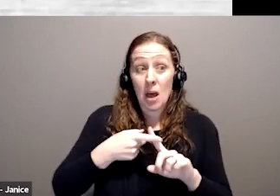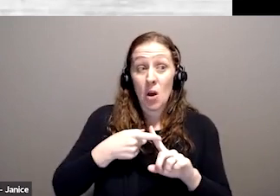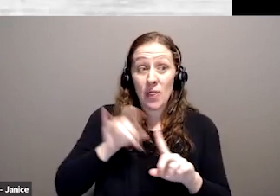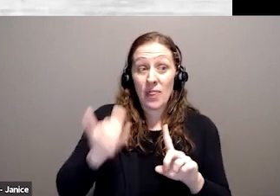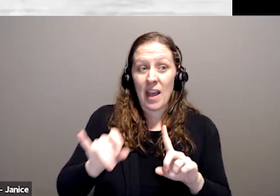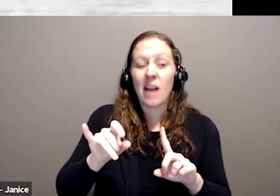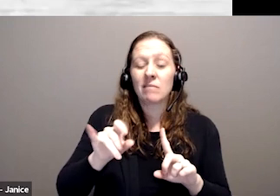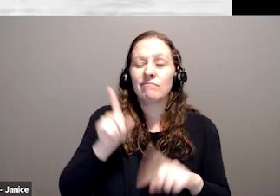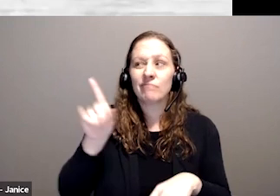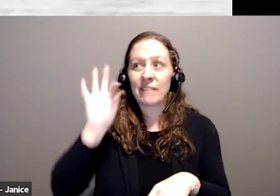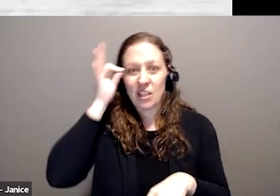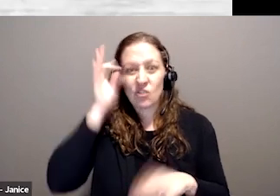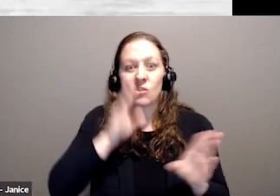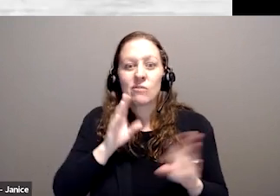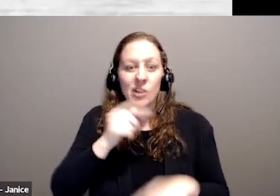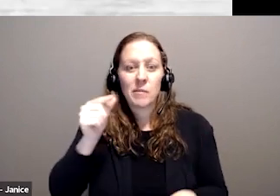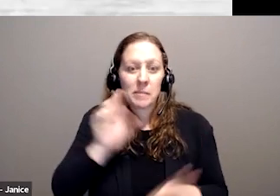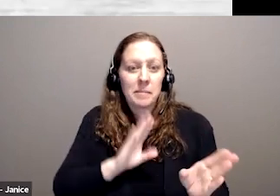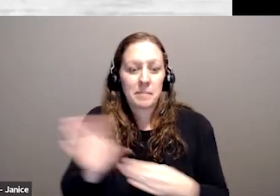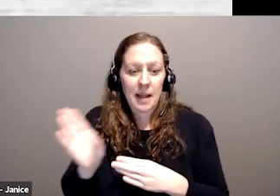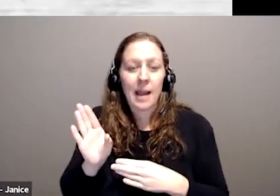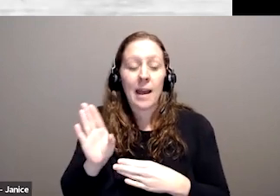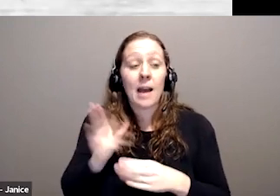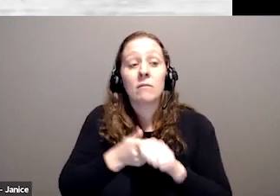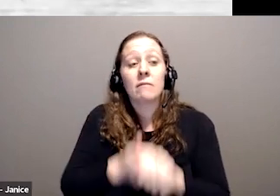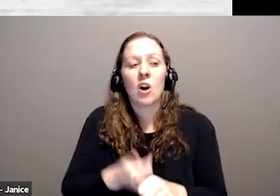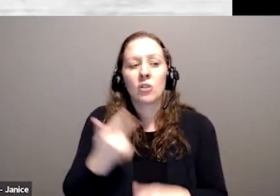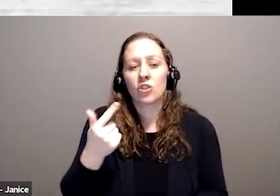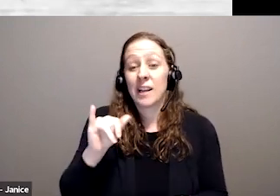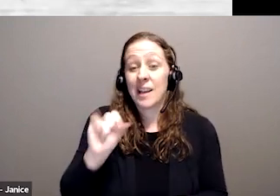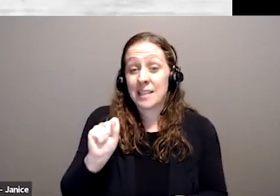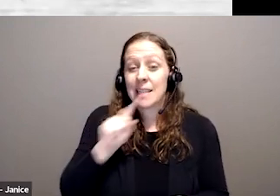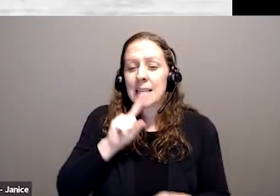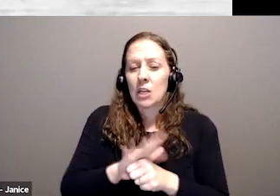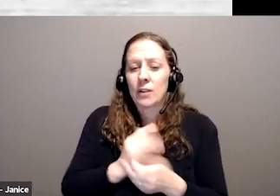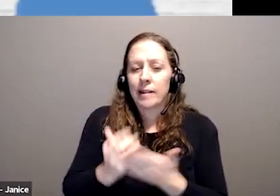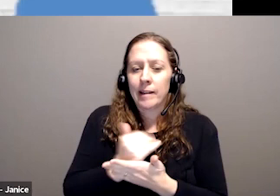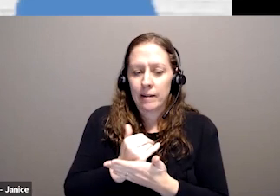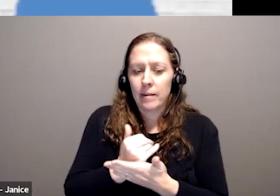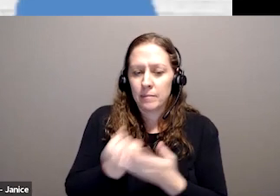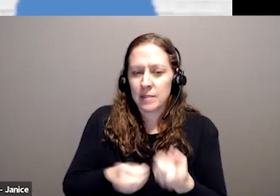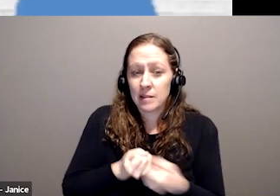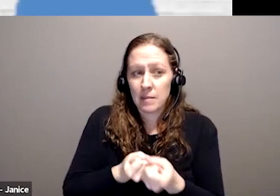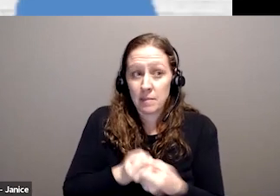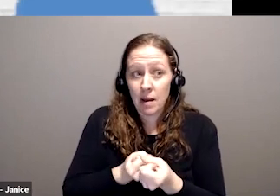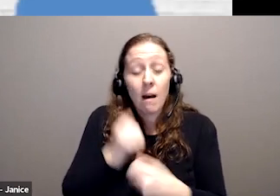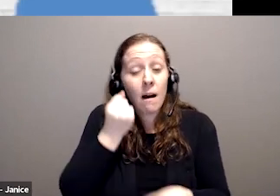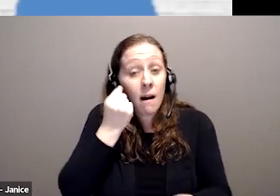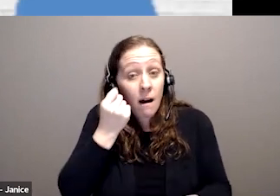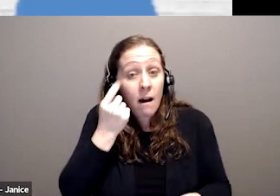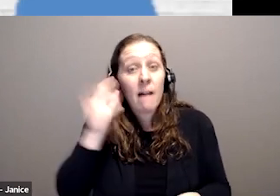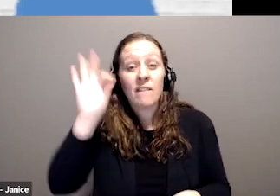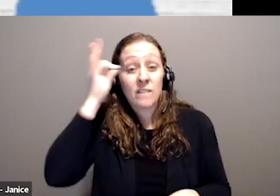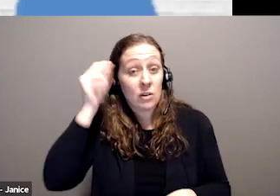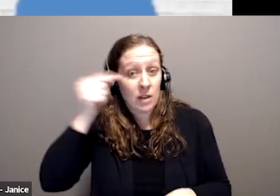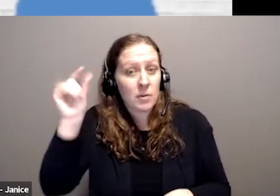intends to follow the model of the Guarantee Income Supplement, the GIS. However, the federal government also